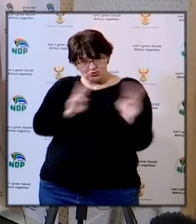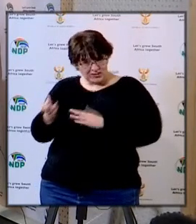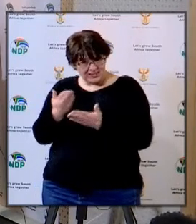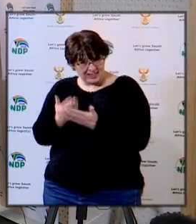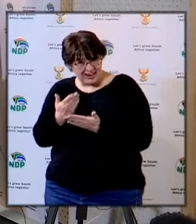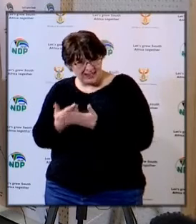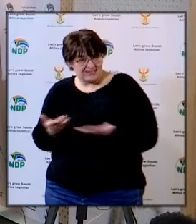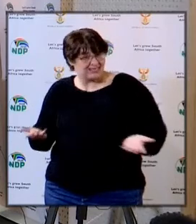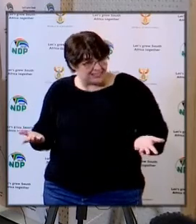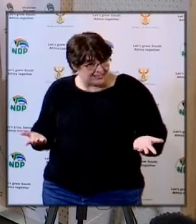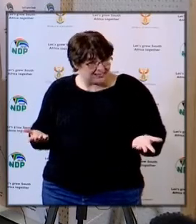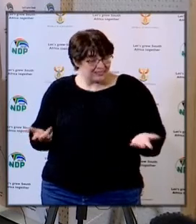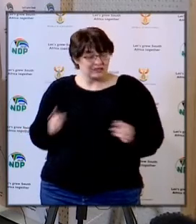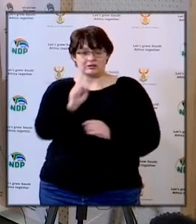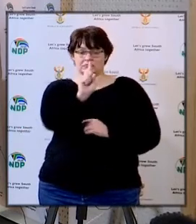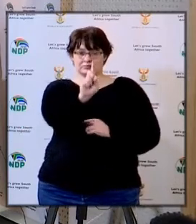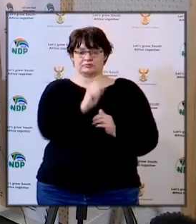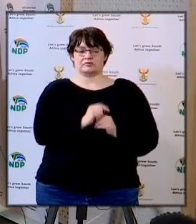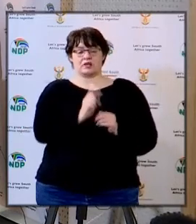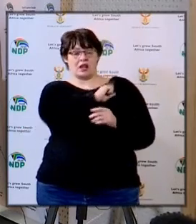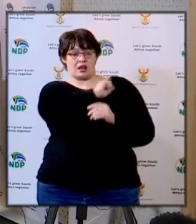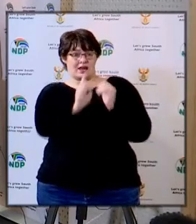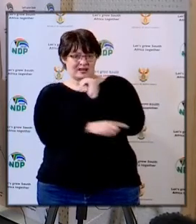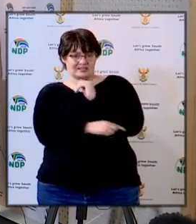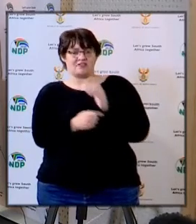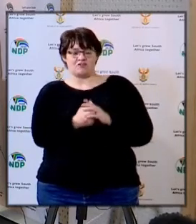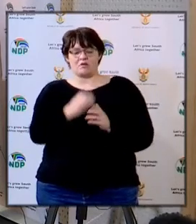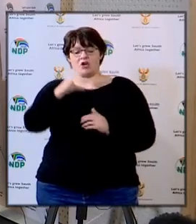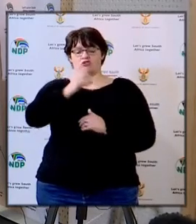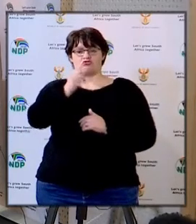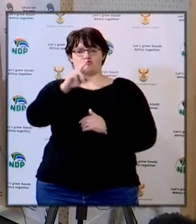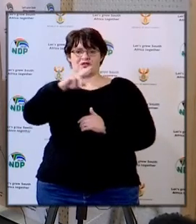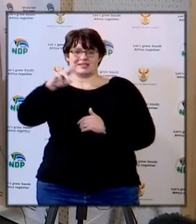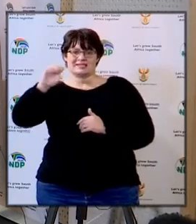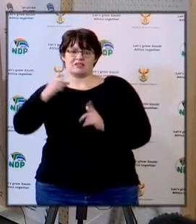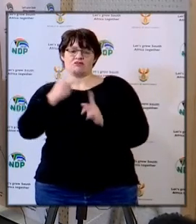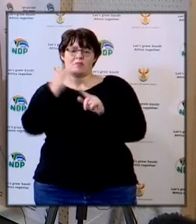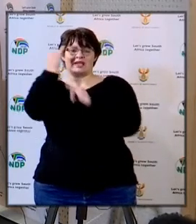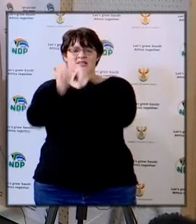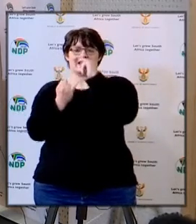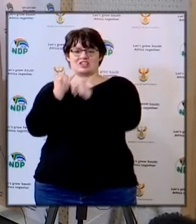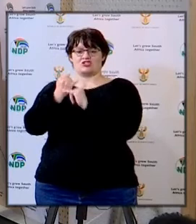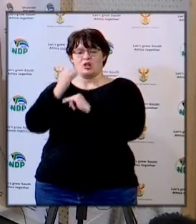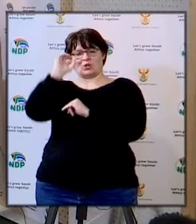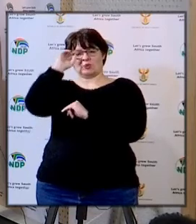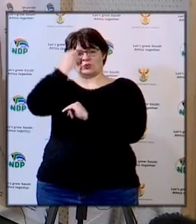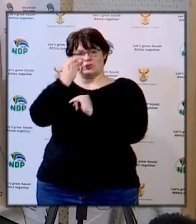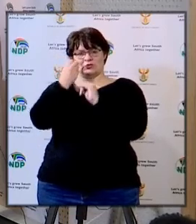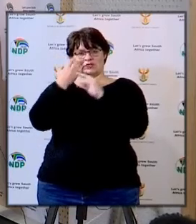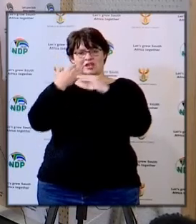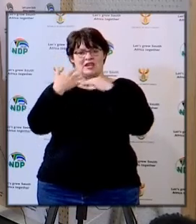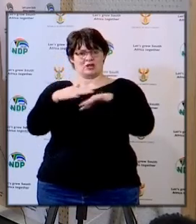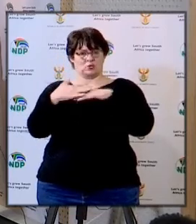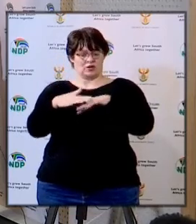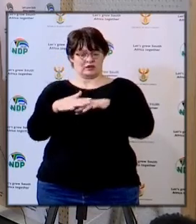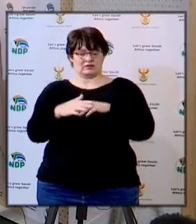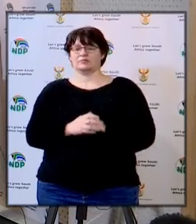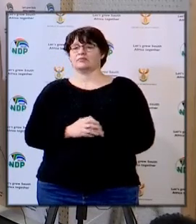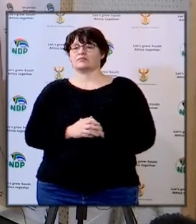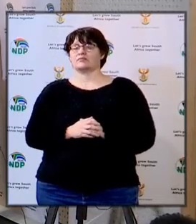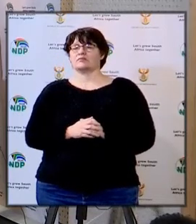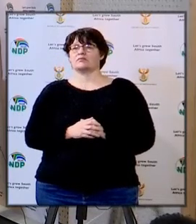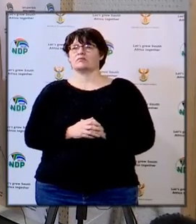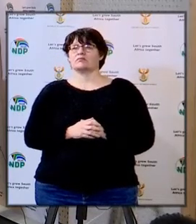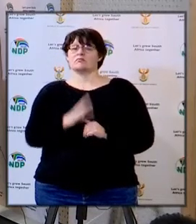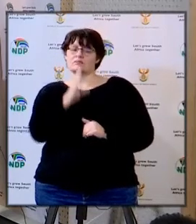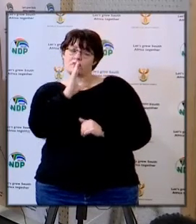the last question is from chris from international news network he's asking the